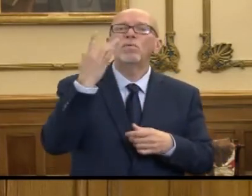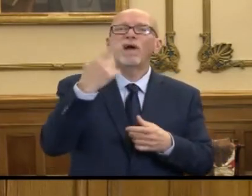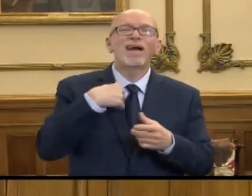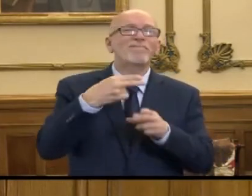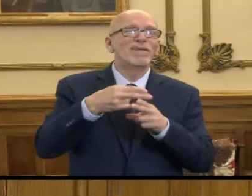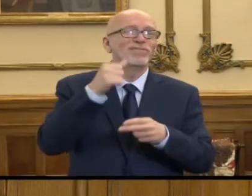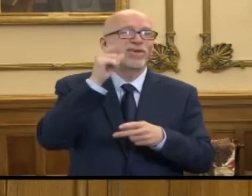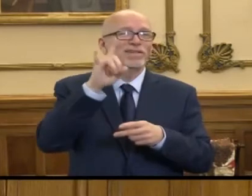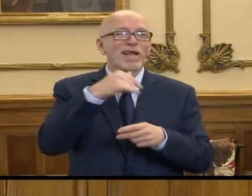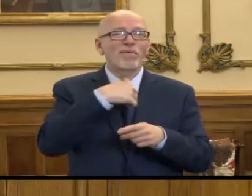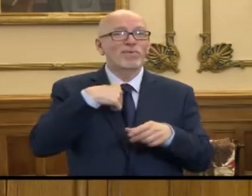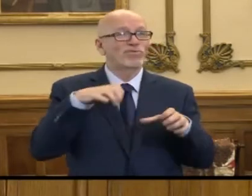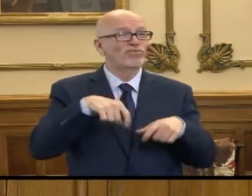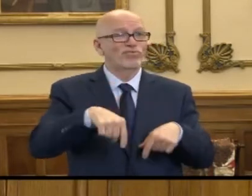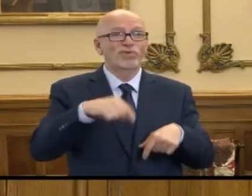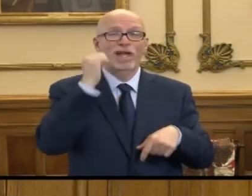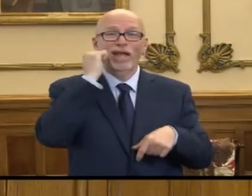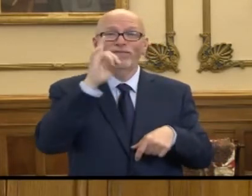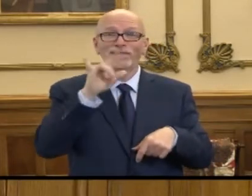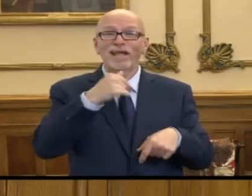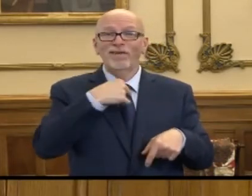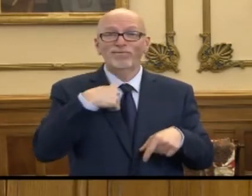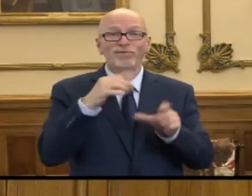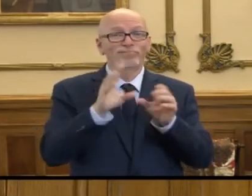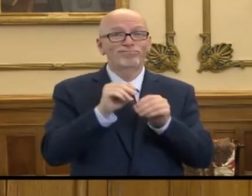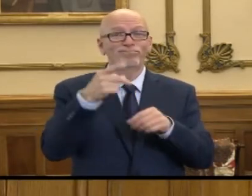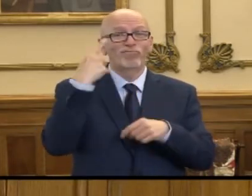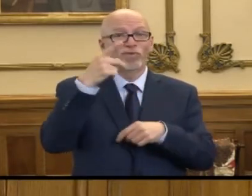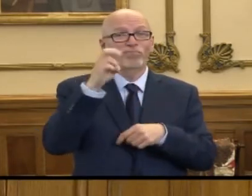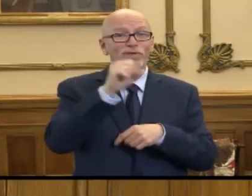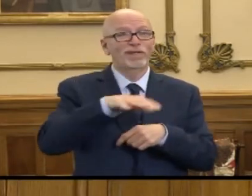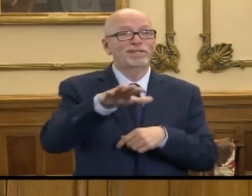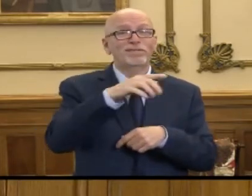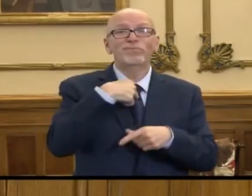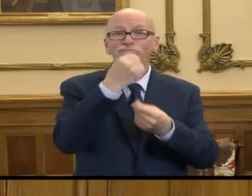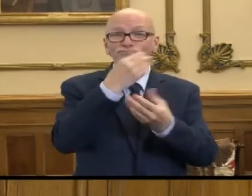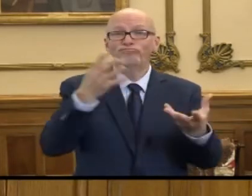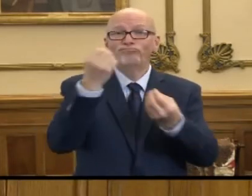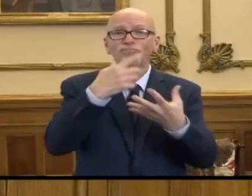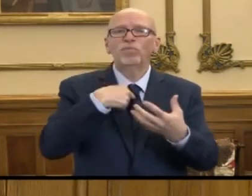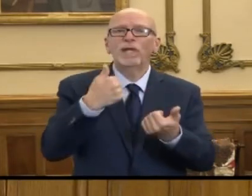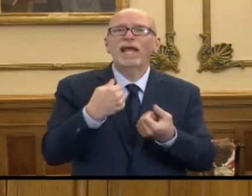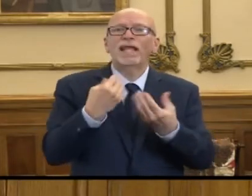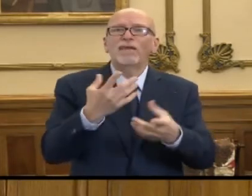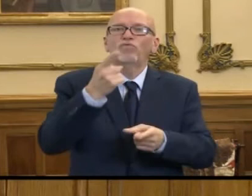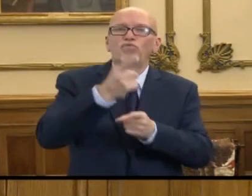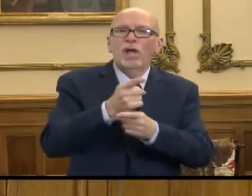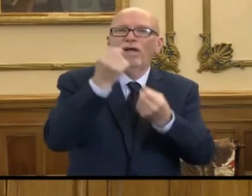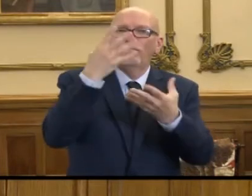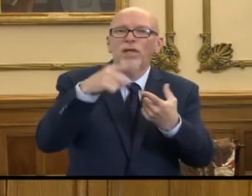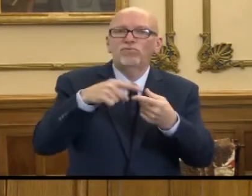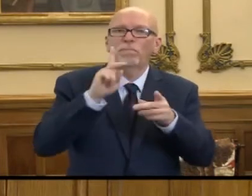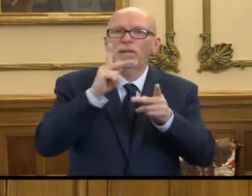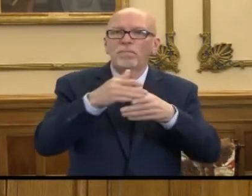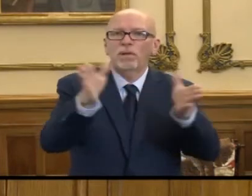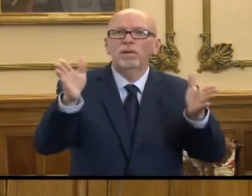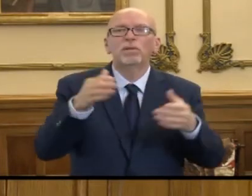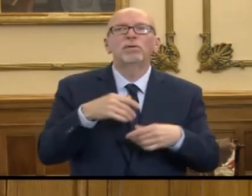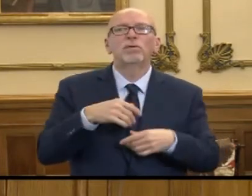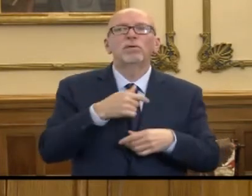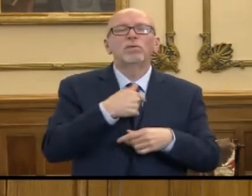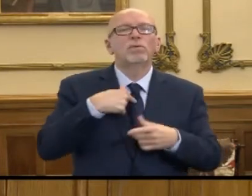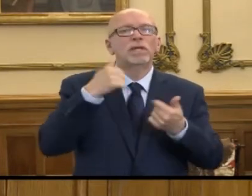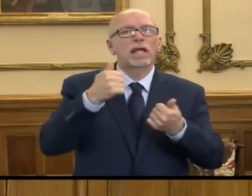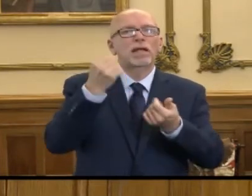the other day, that we do these press briefings here is so that we can actually give correct information to the public so that way we can get